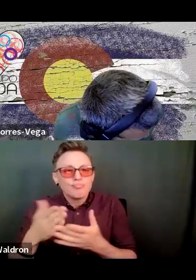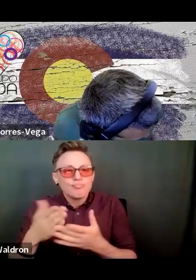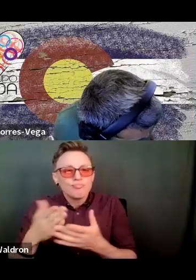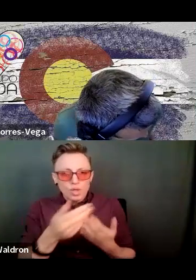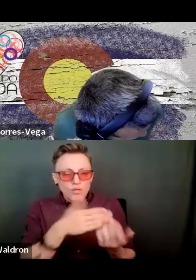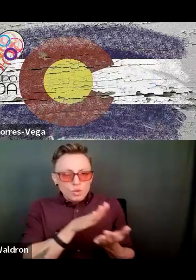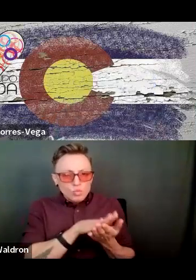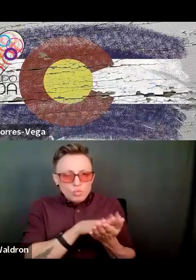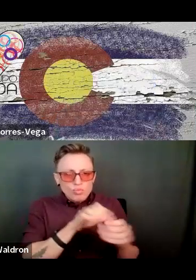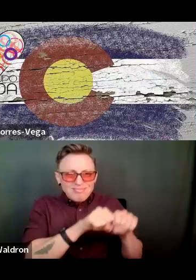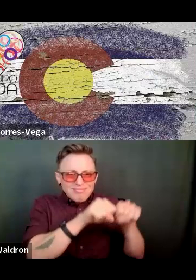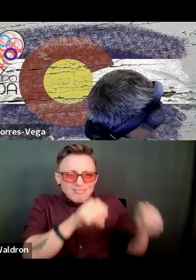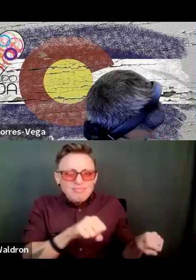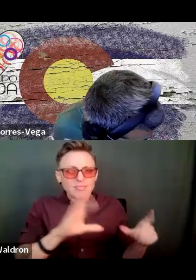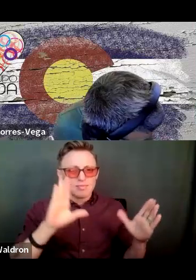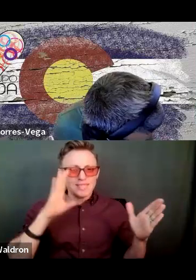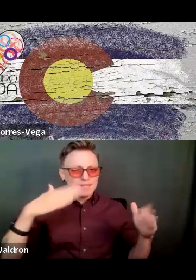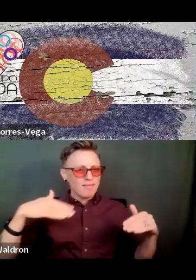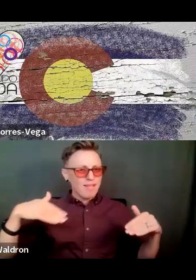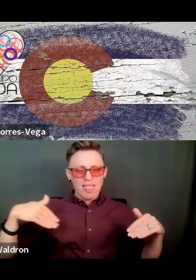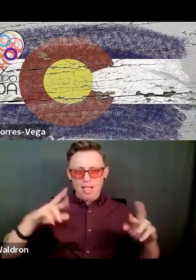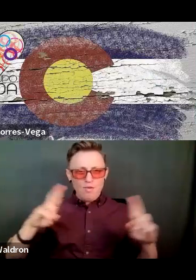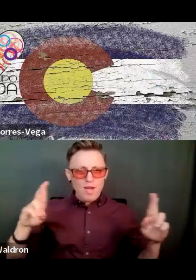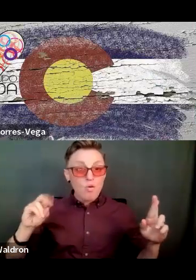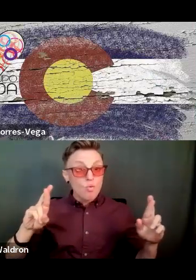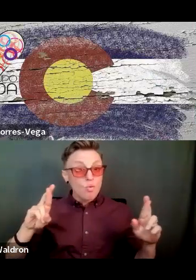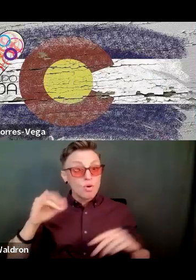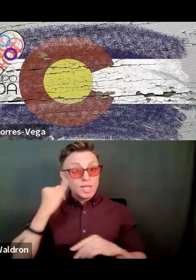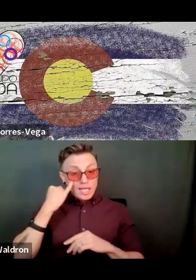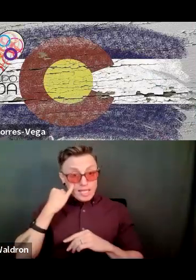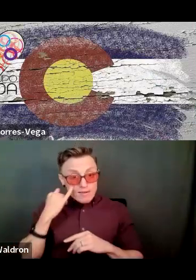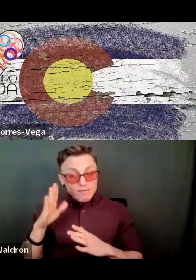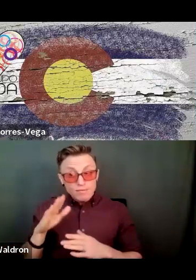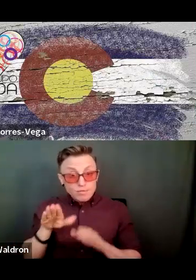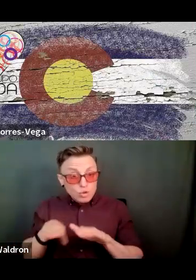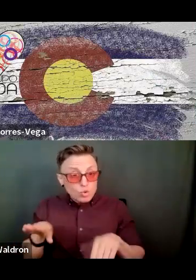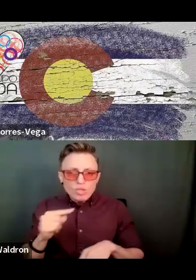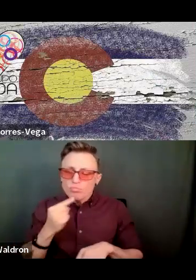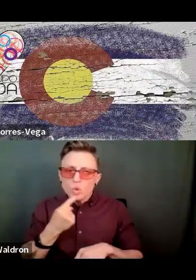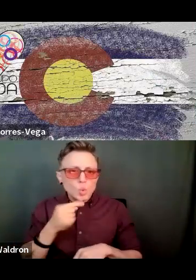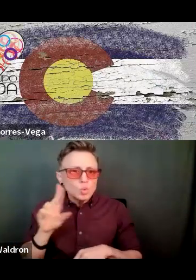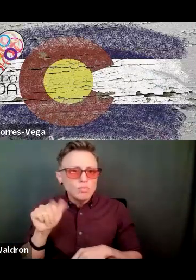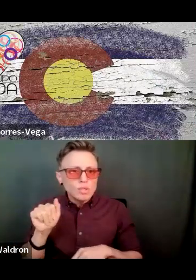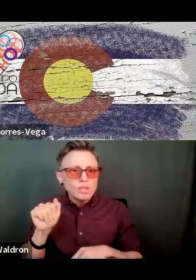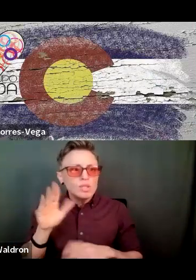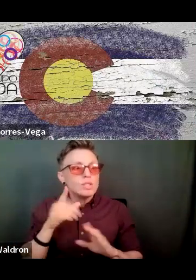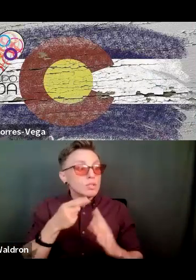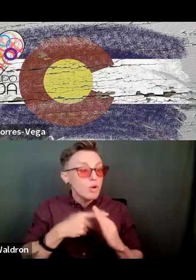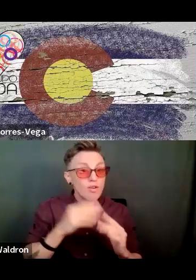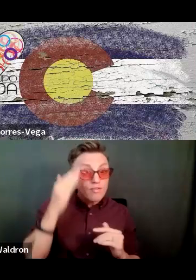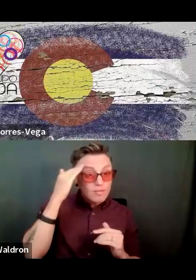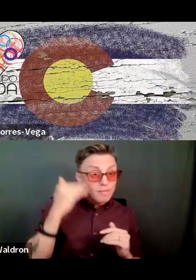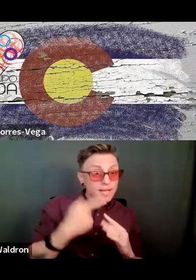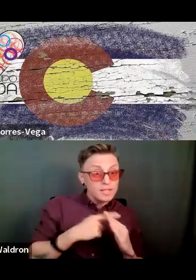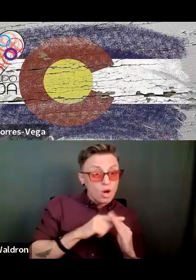were just really not ready or especially if they had, we had children who had profound disabilities coming out of Head Start and going into public school